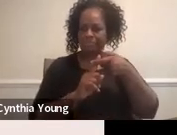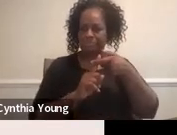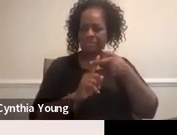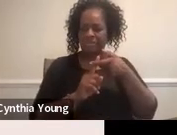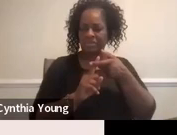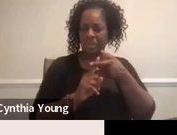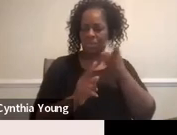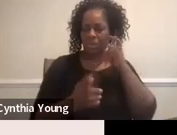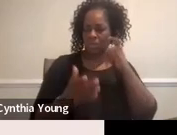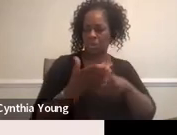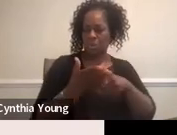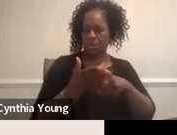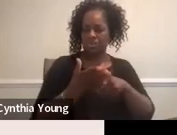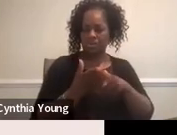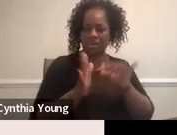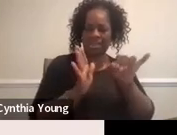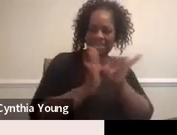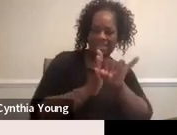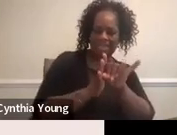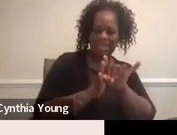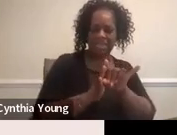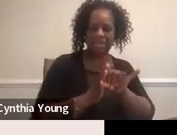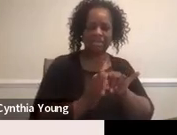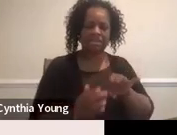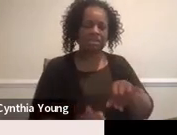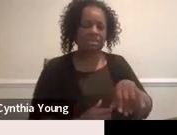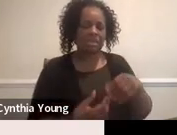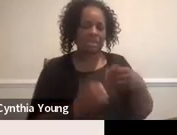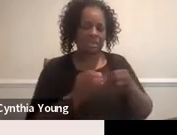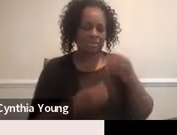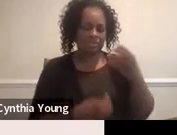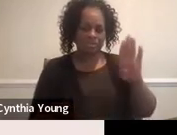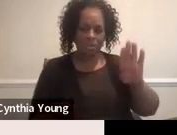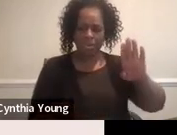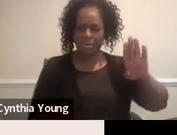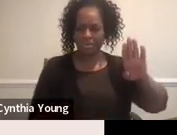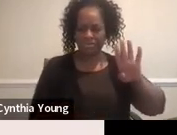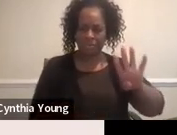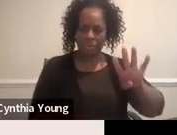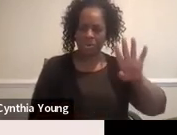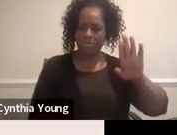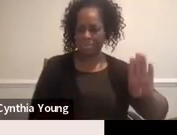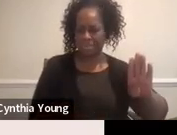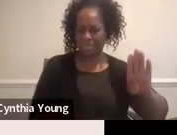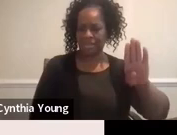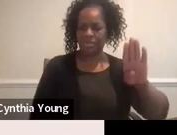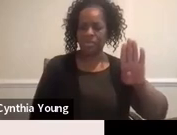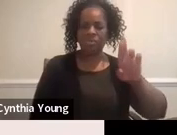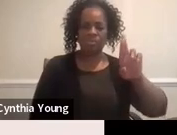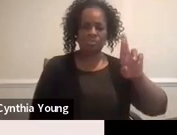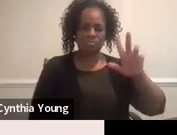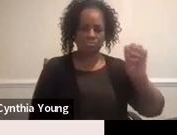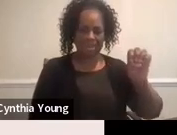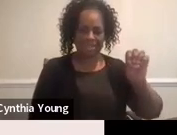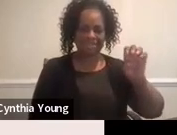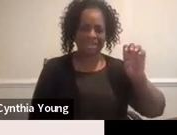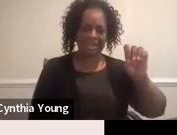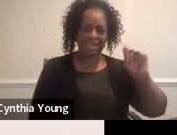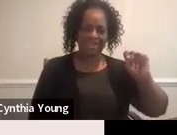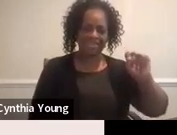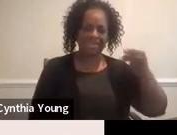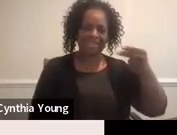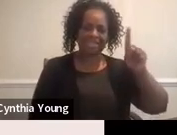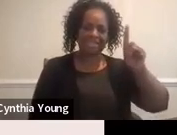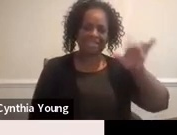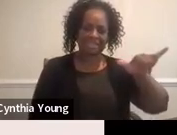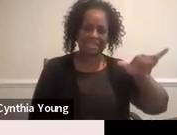And 4B, where we're looking at race and ethnicity, we're comparing your district students